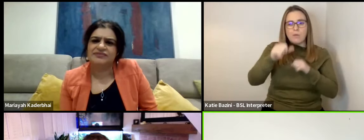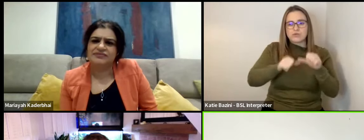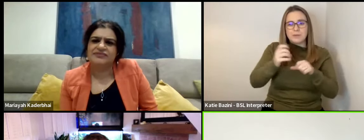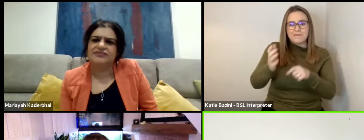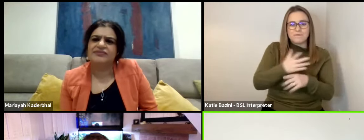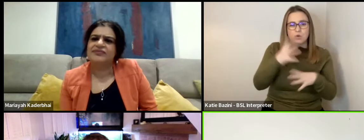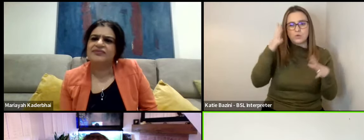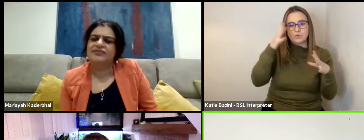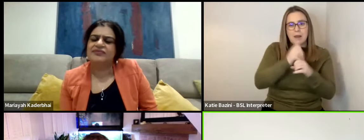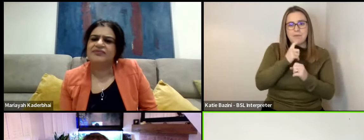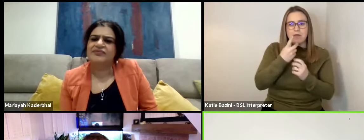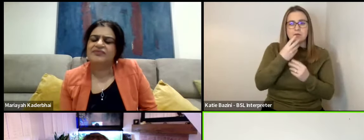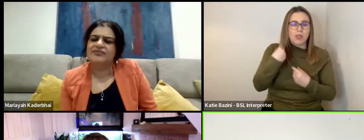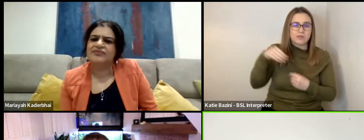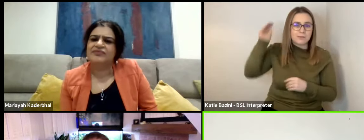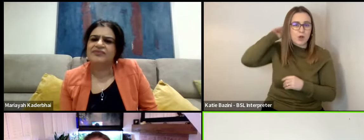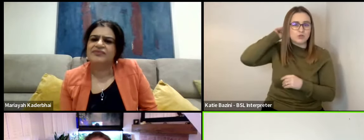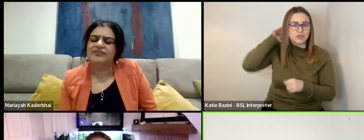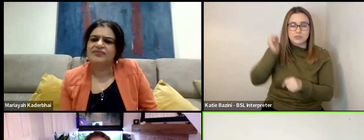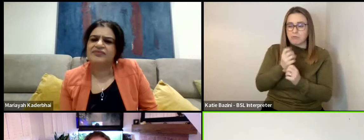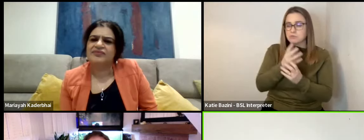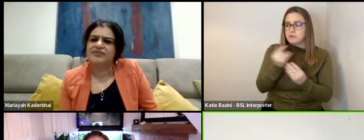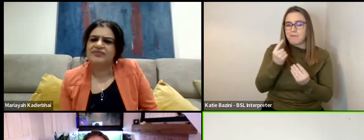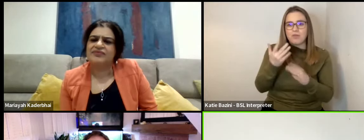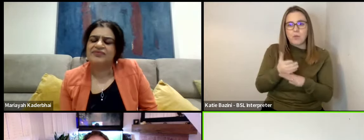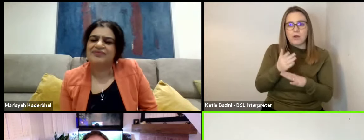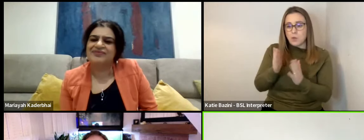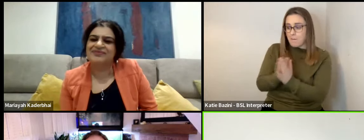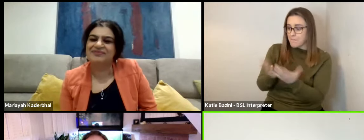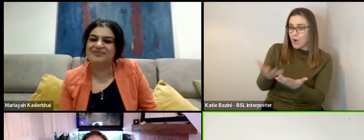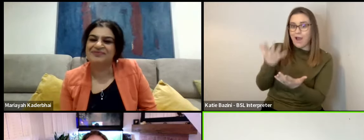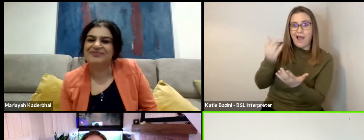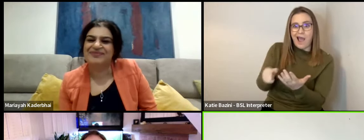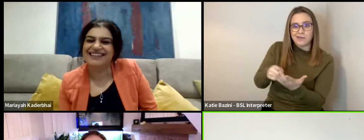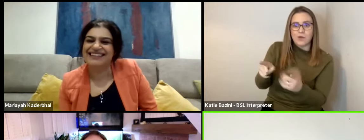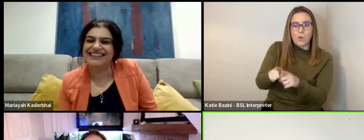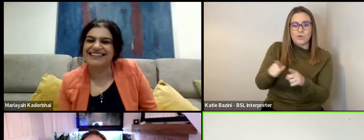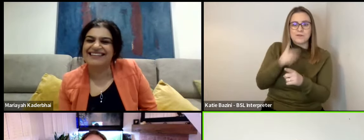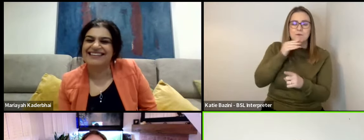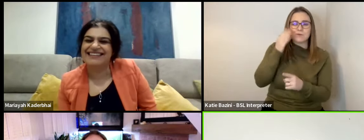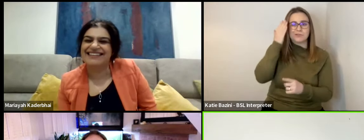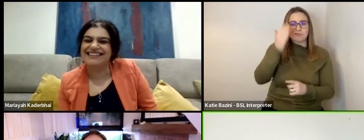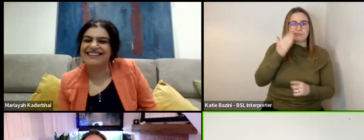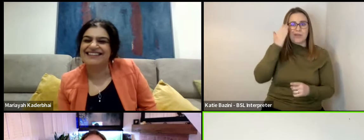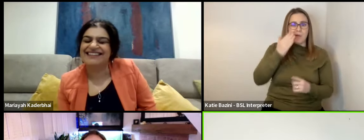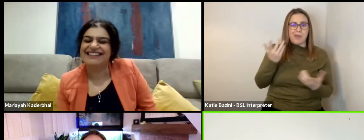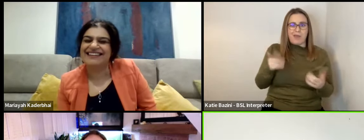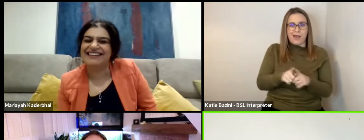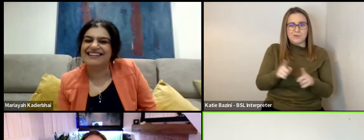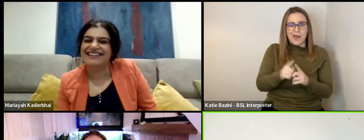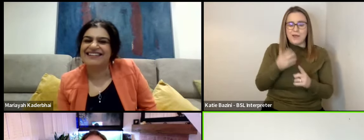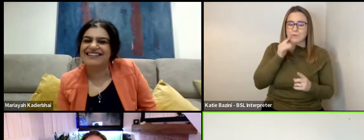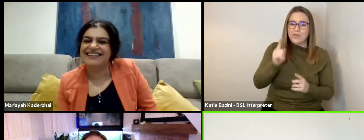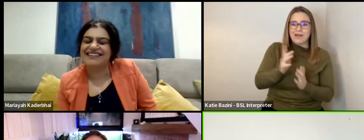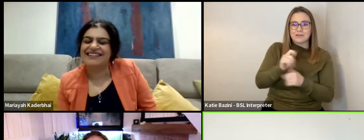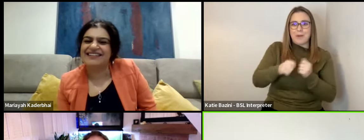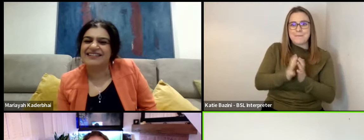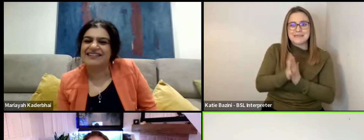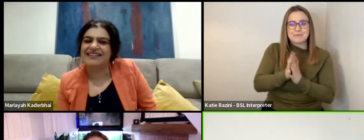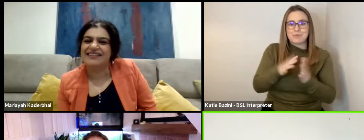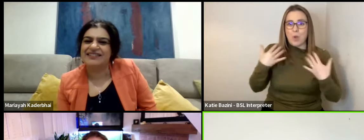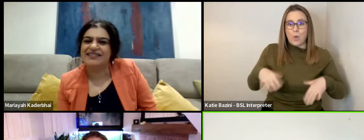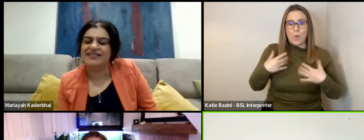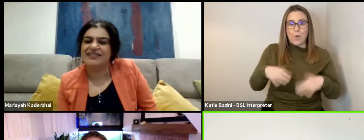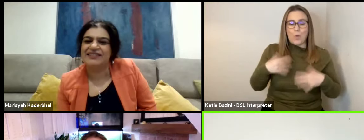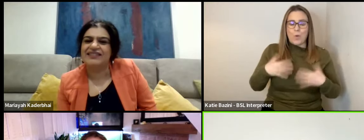subconscious do some of that work. So as if having a book wasn't easy enough, I then fell back on dreaming for inspiration, but boy, is it